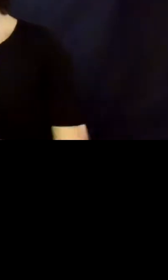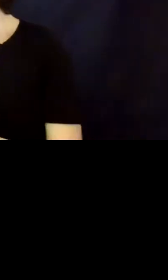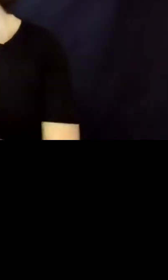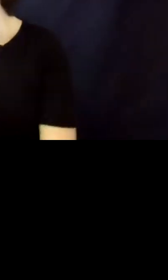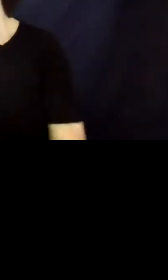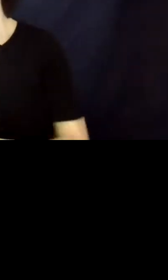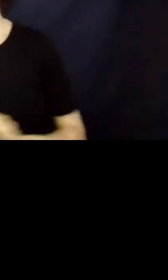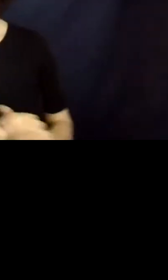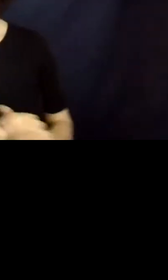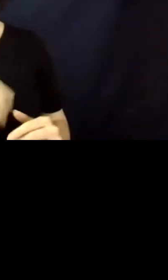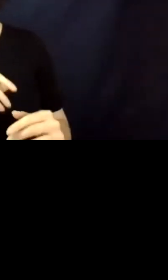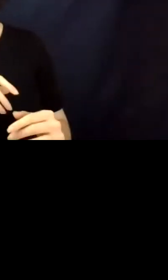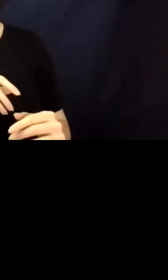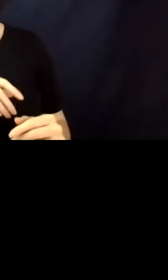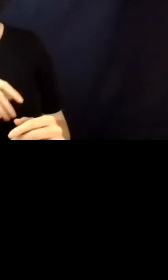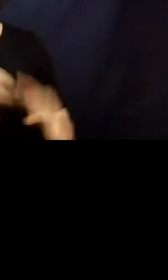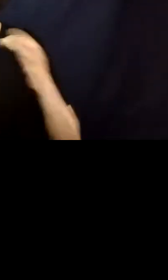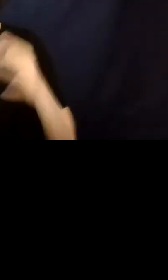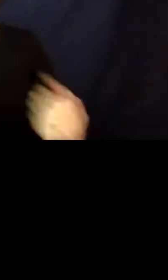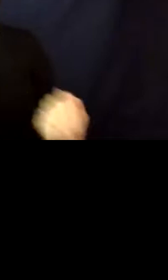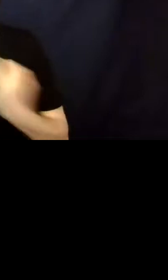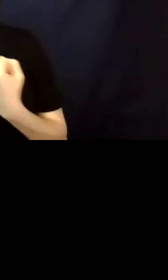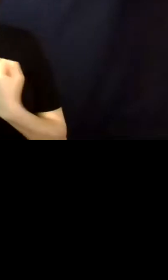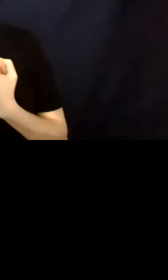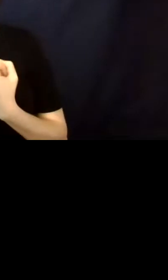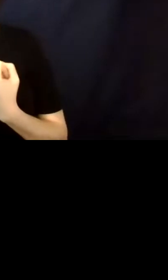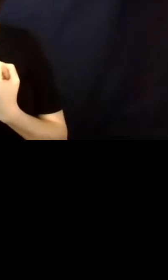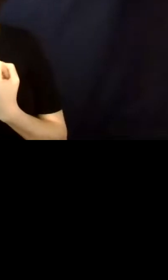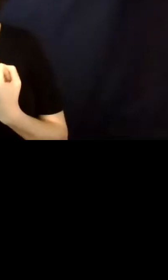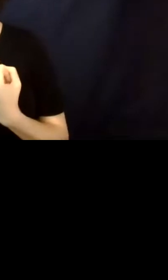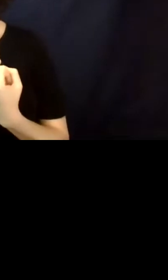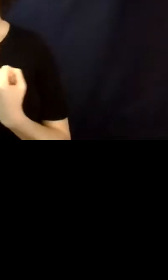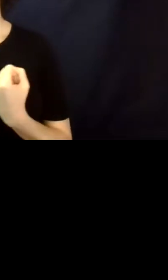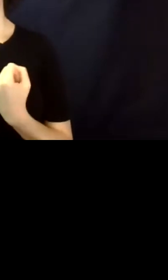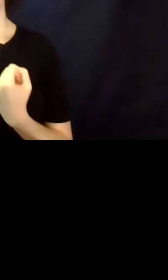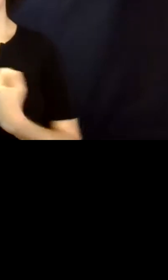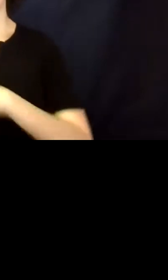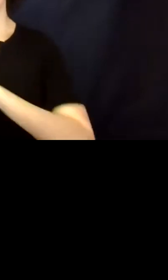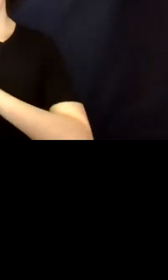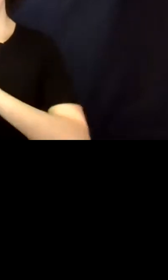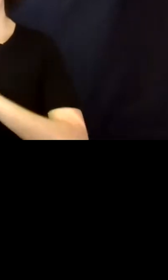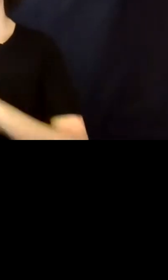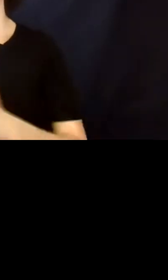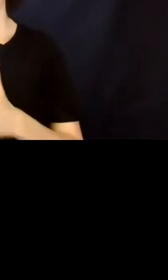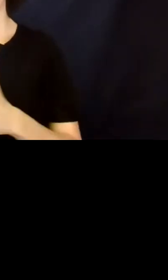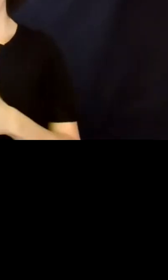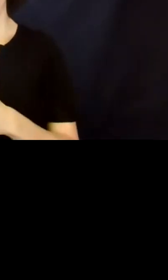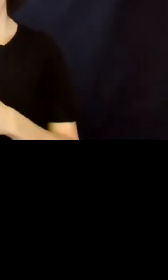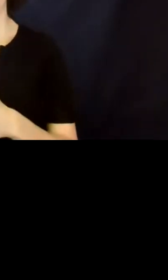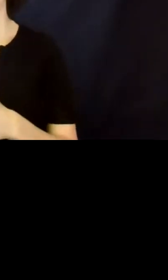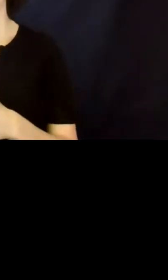support a decision-making need to be in place prior to an individual with disabilities 18th birthday.